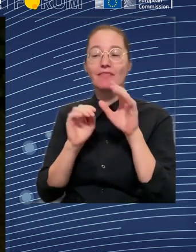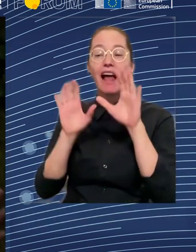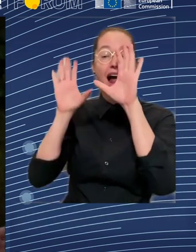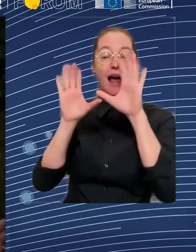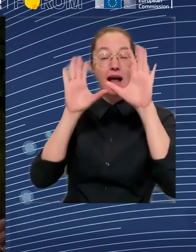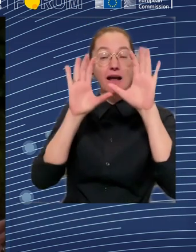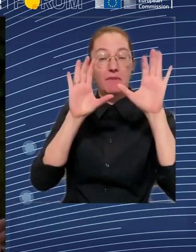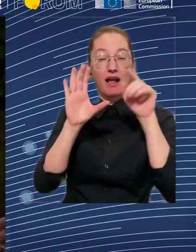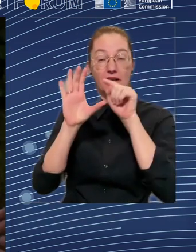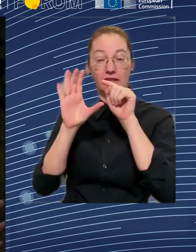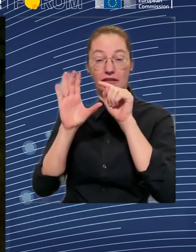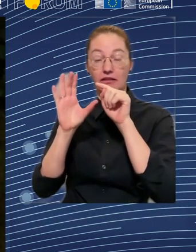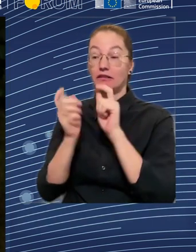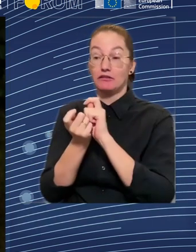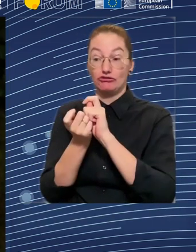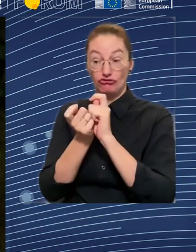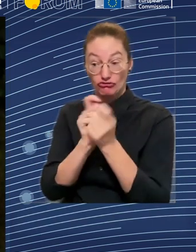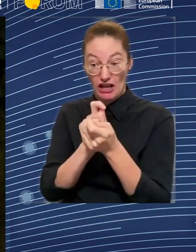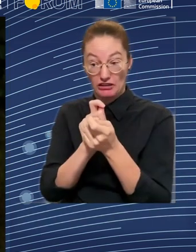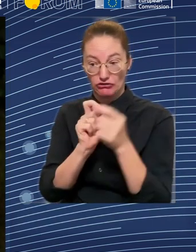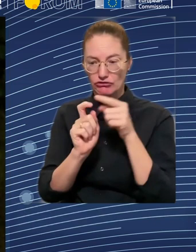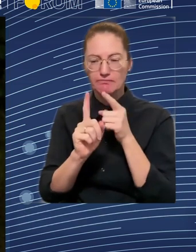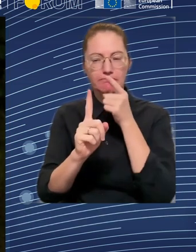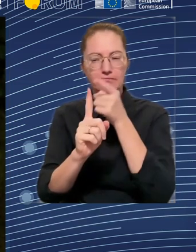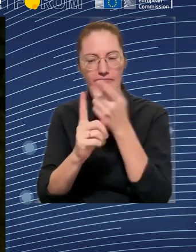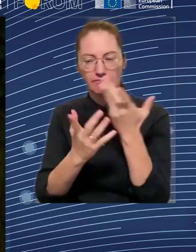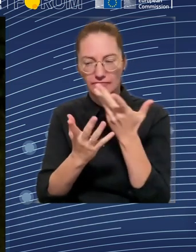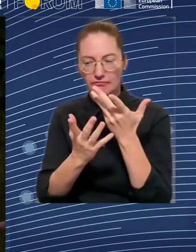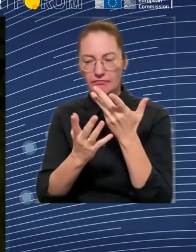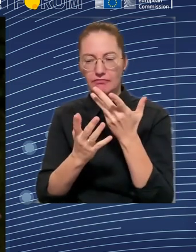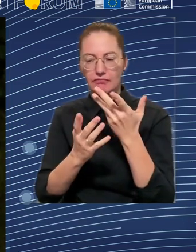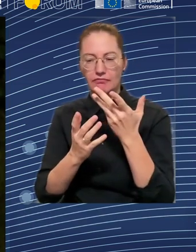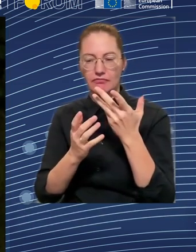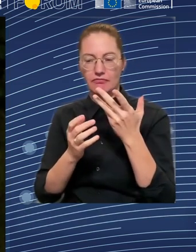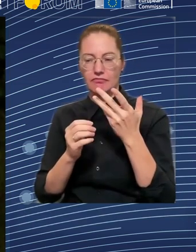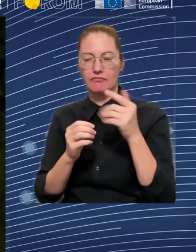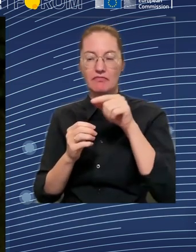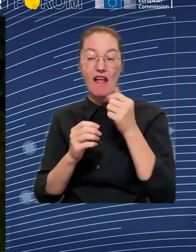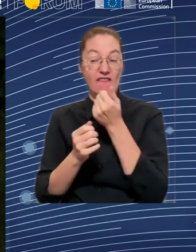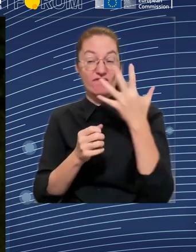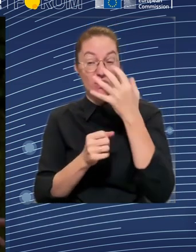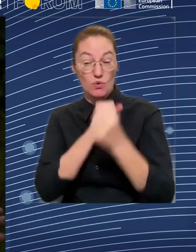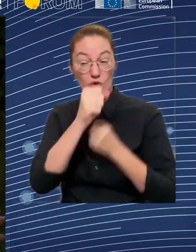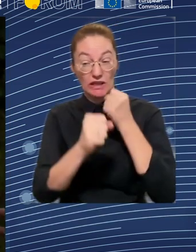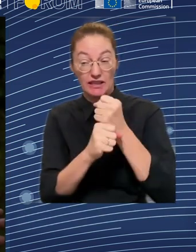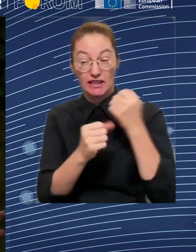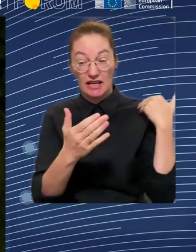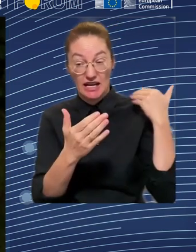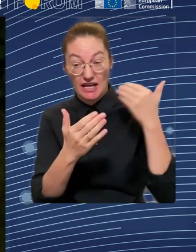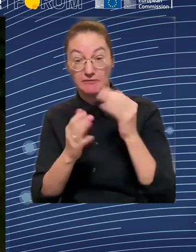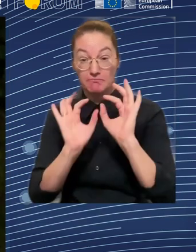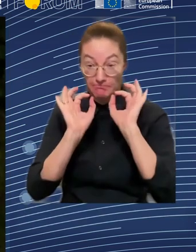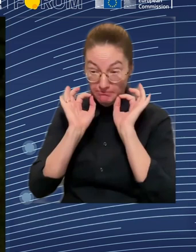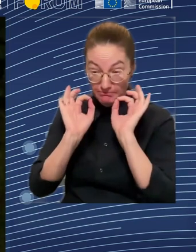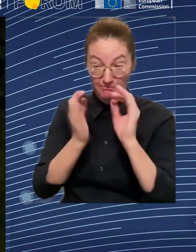introduced recently with the energy crisis, that some of these sort of targeted measures may also be counterproductive because